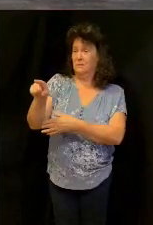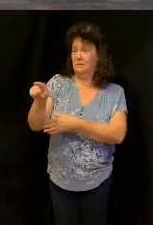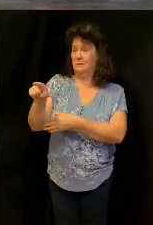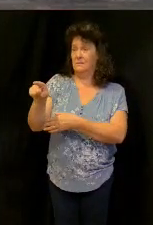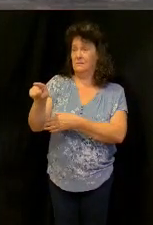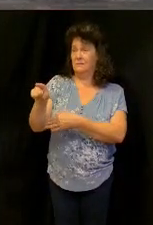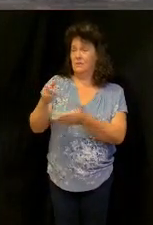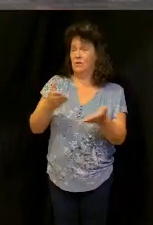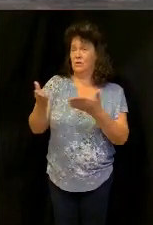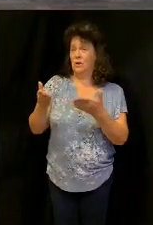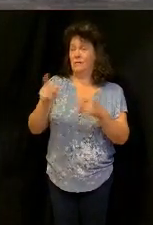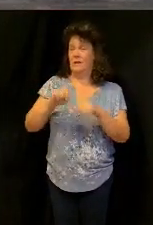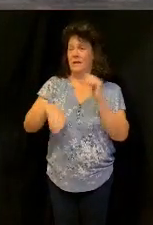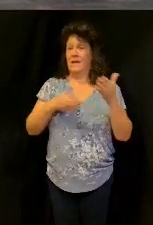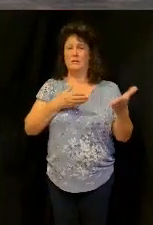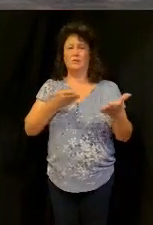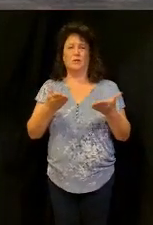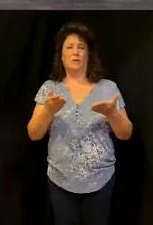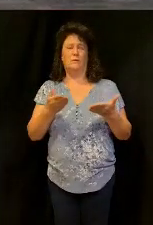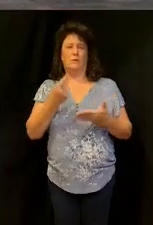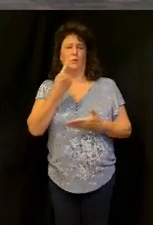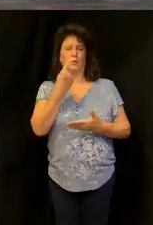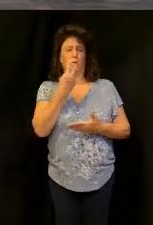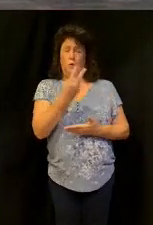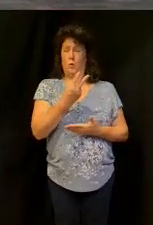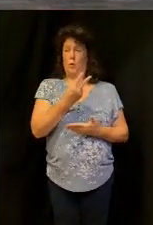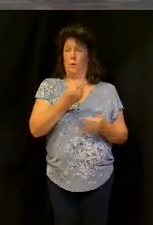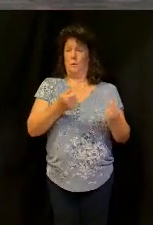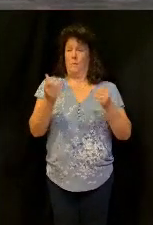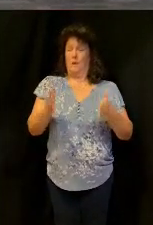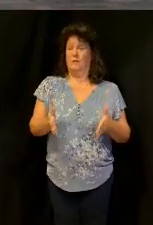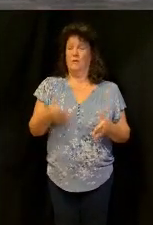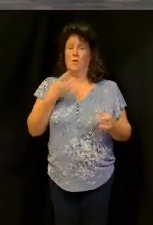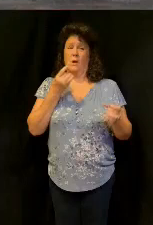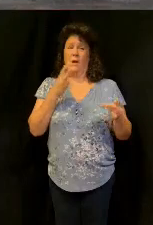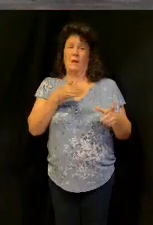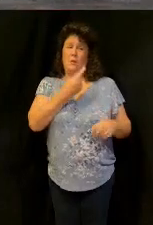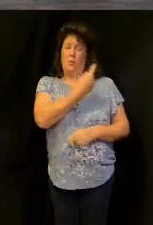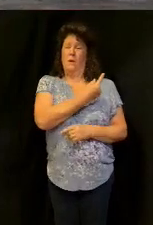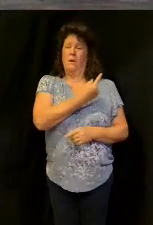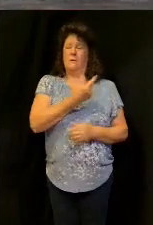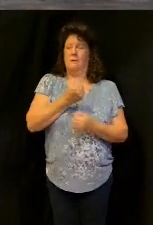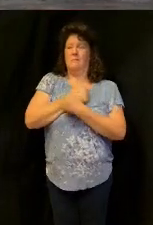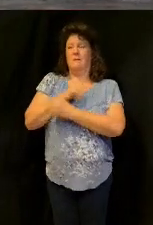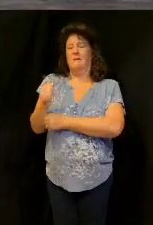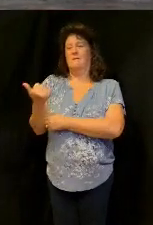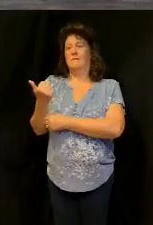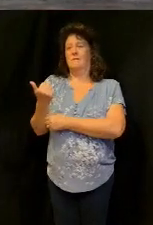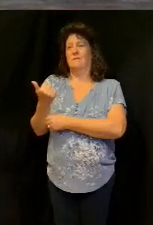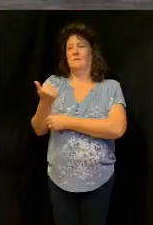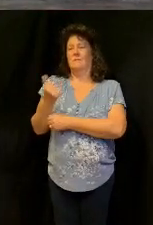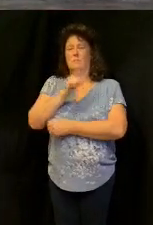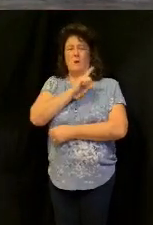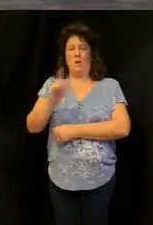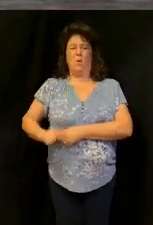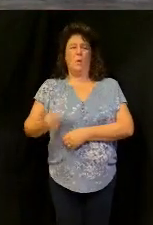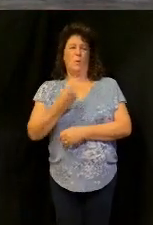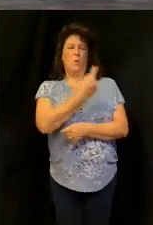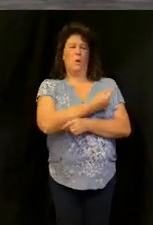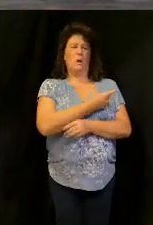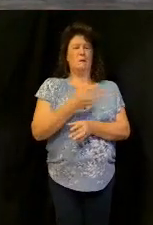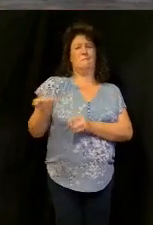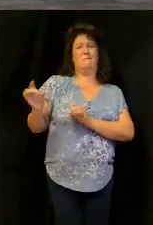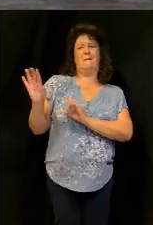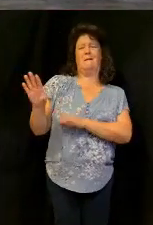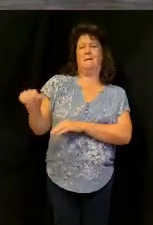can serve what two masters for either he will hate the one and love the other or else he will be loyal to the one and despise the other you